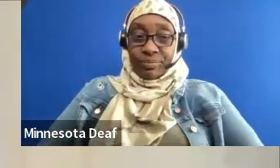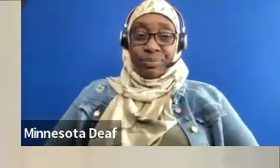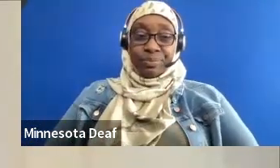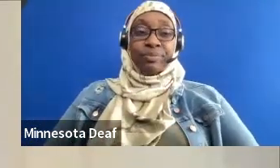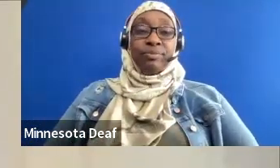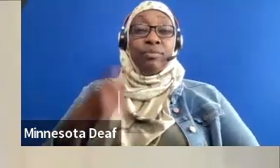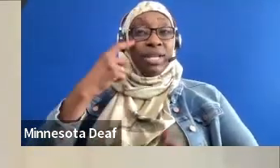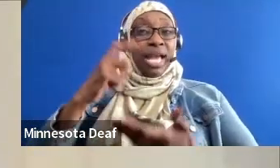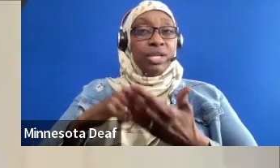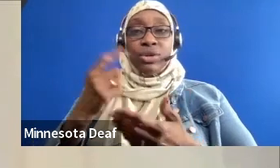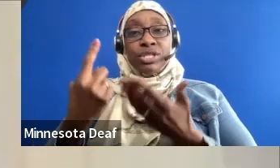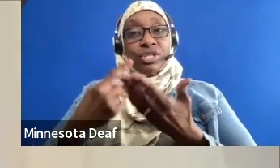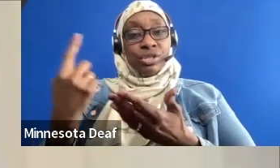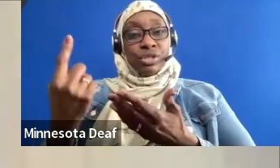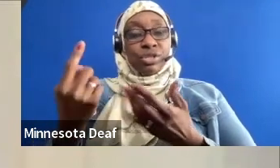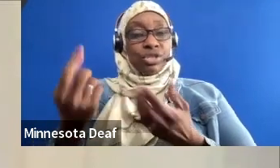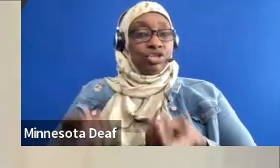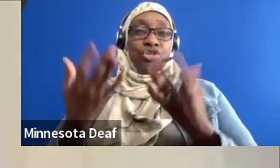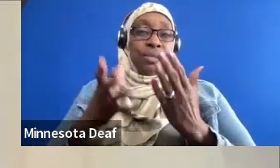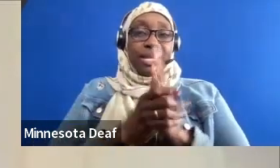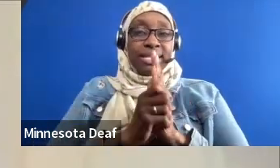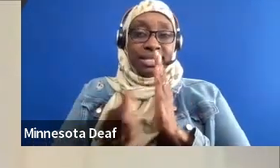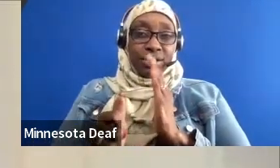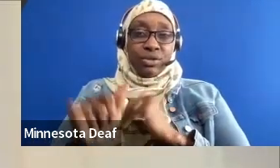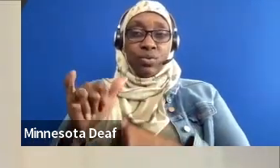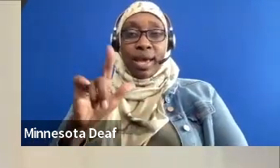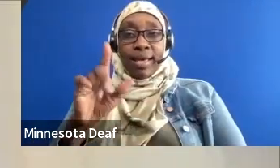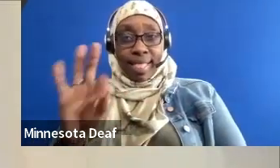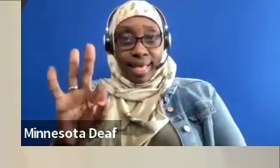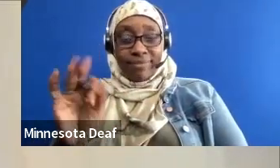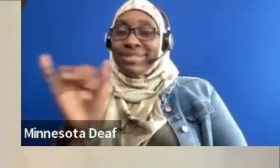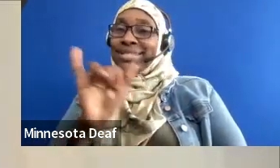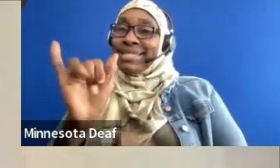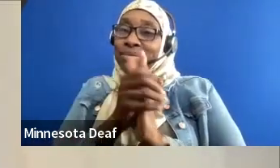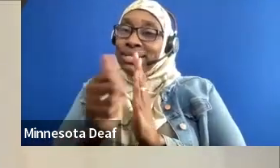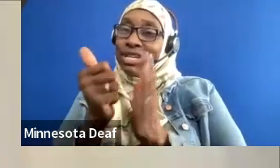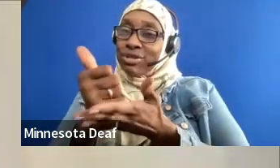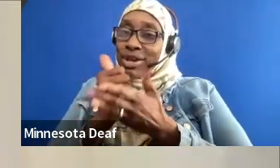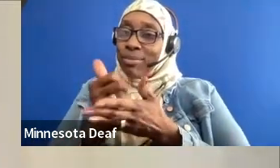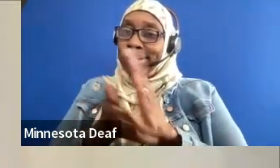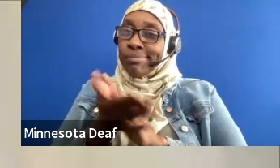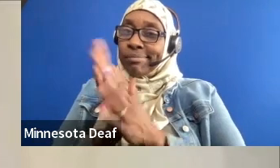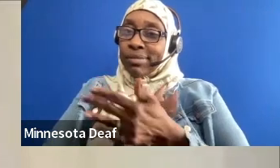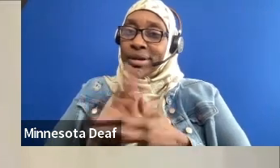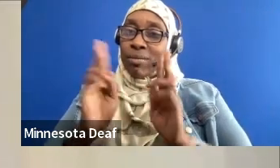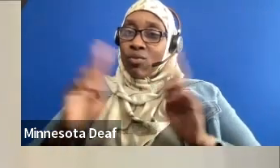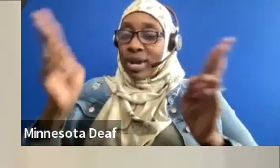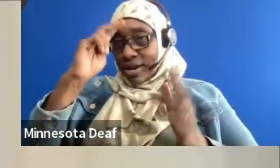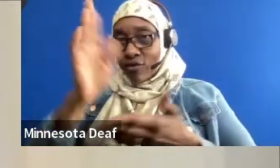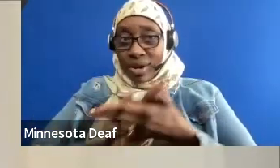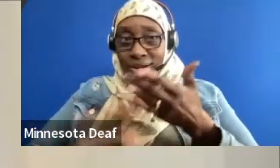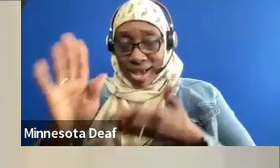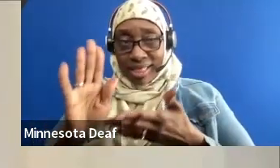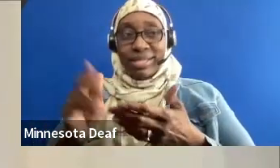helping me be ready for college too, and that got me thinking, my experience isn't unique. As disabled young